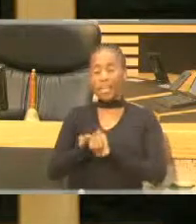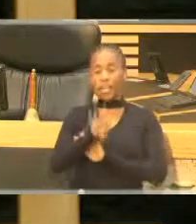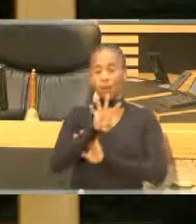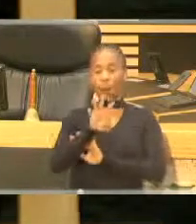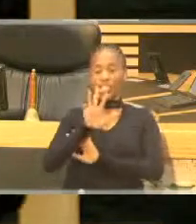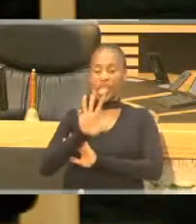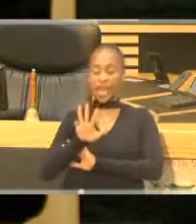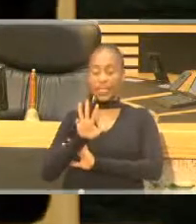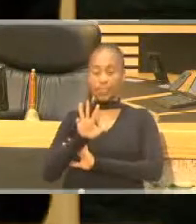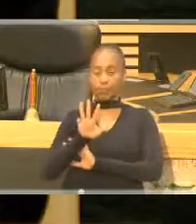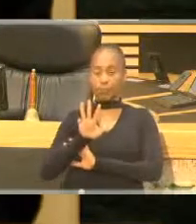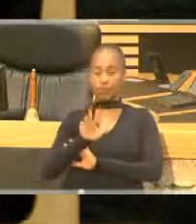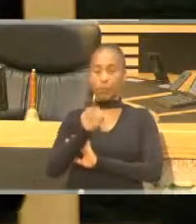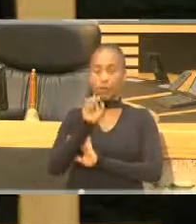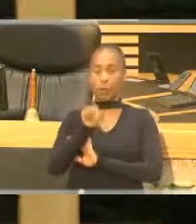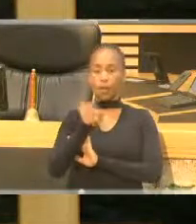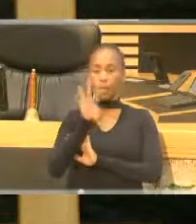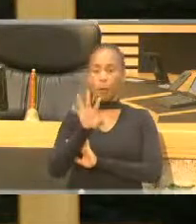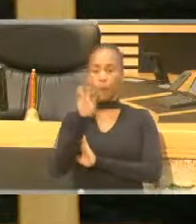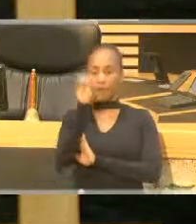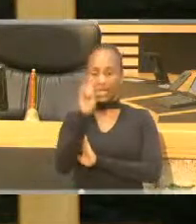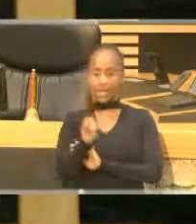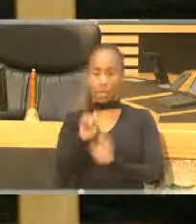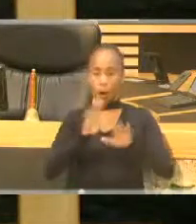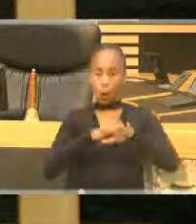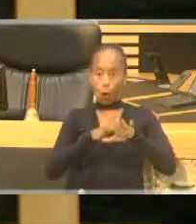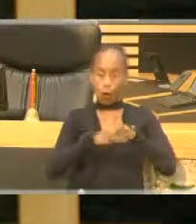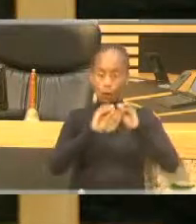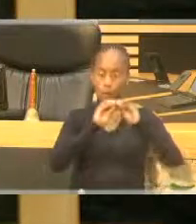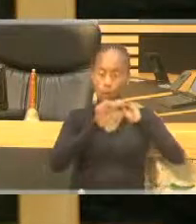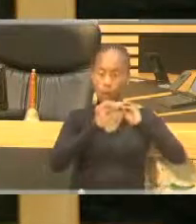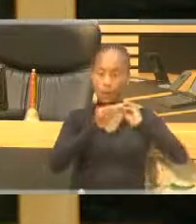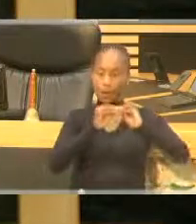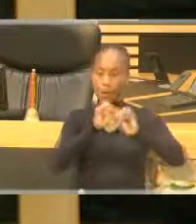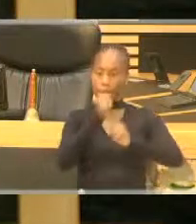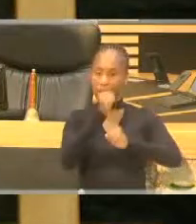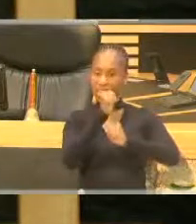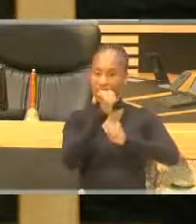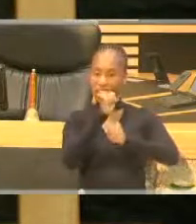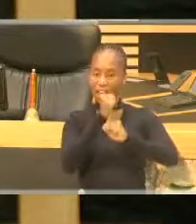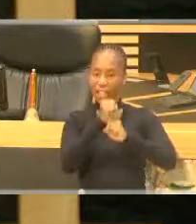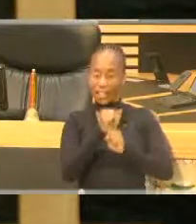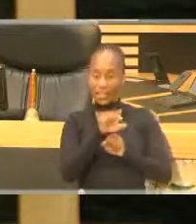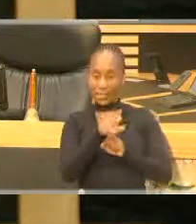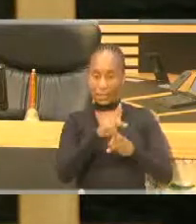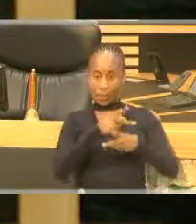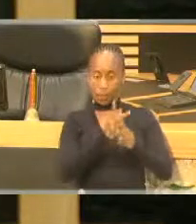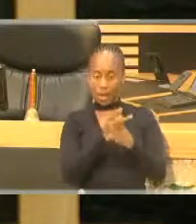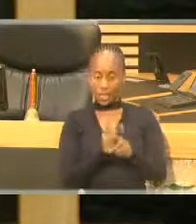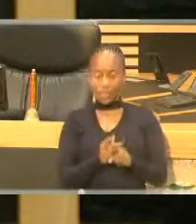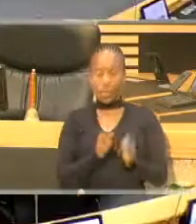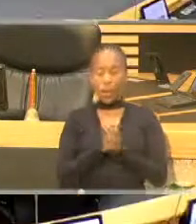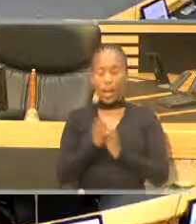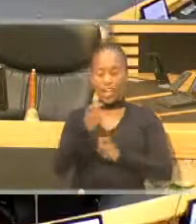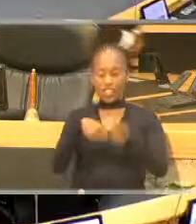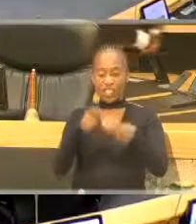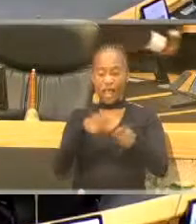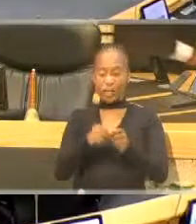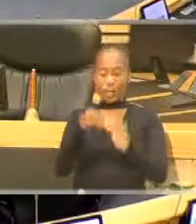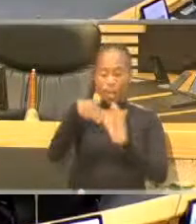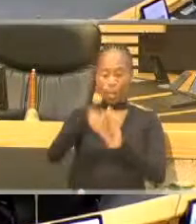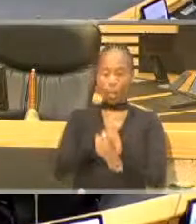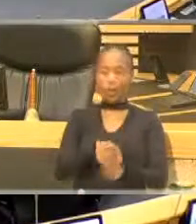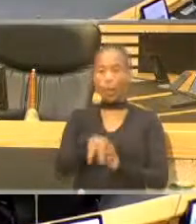negative 49.4% on the manufacturing production, with the sales dropping by